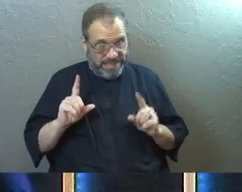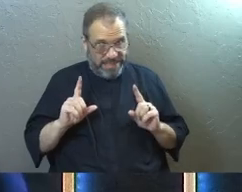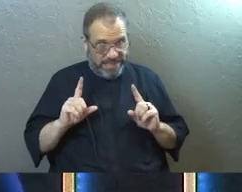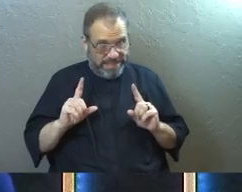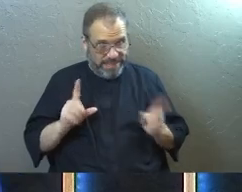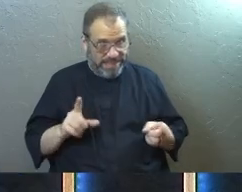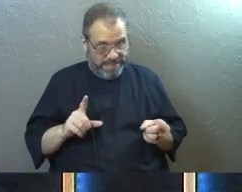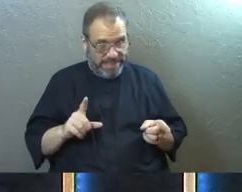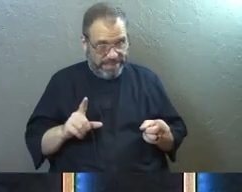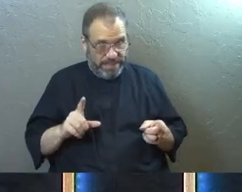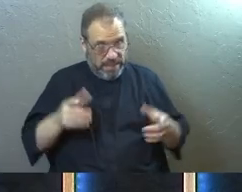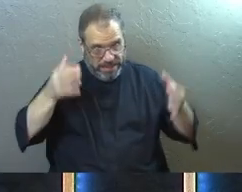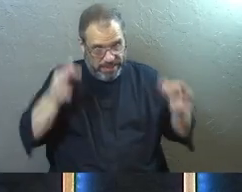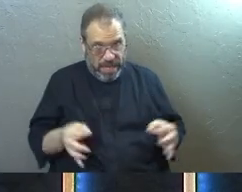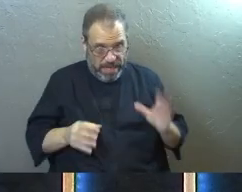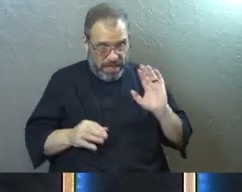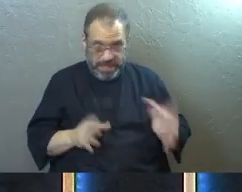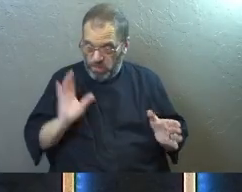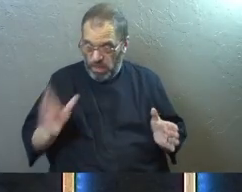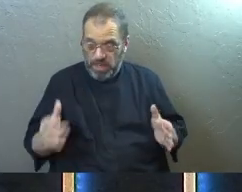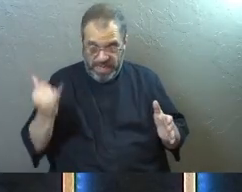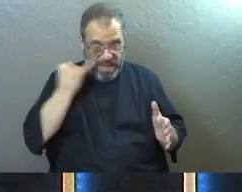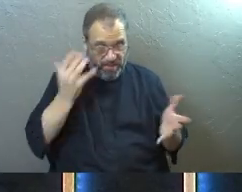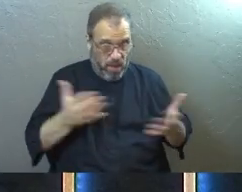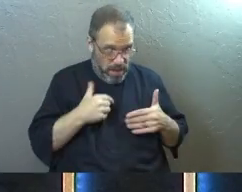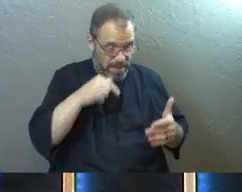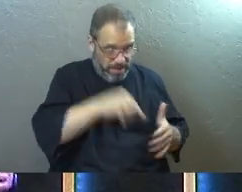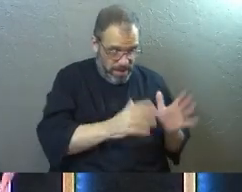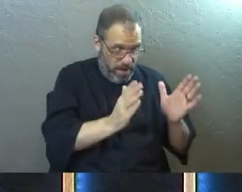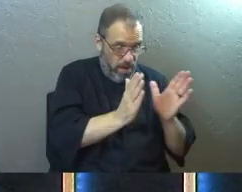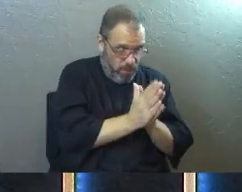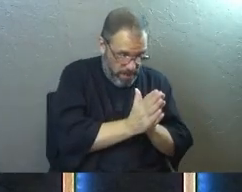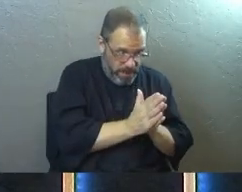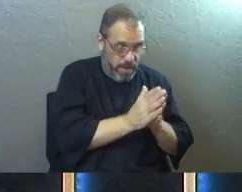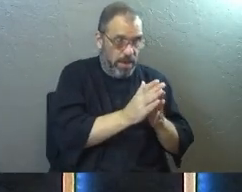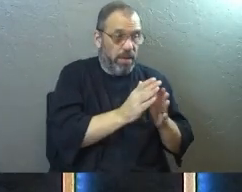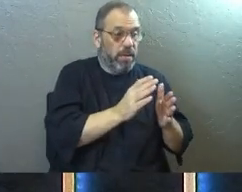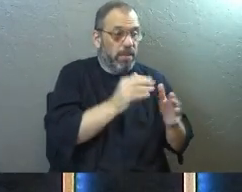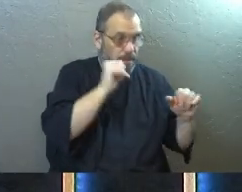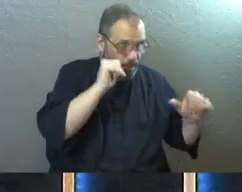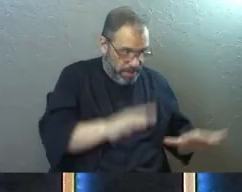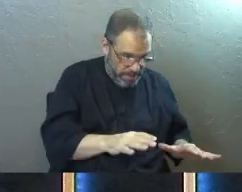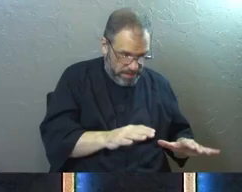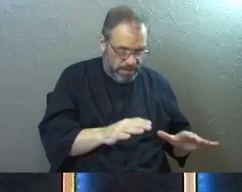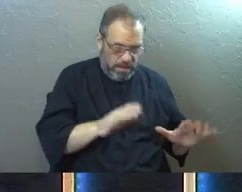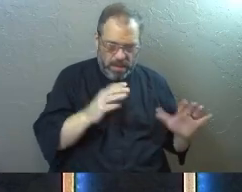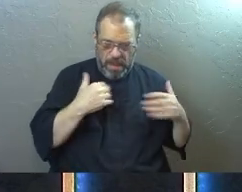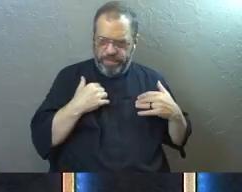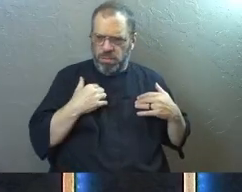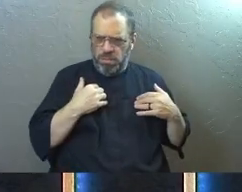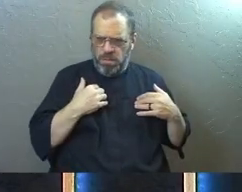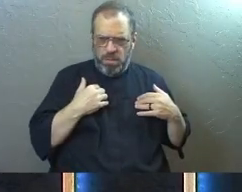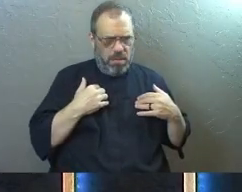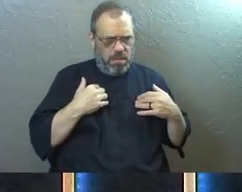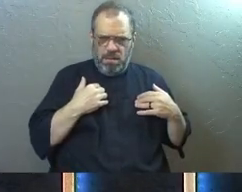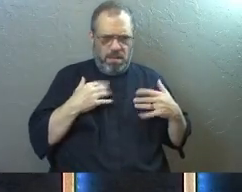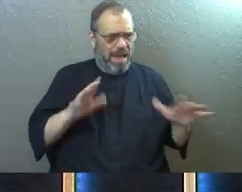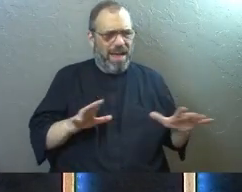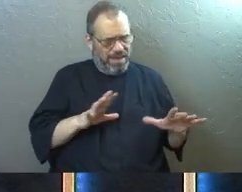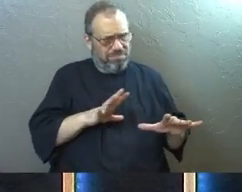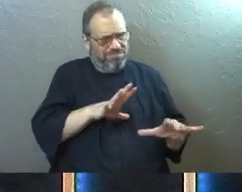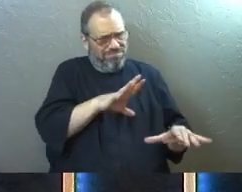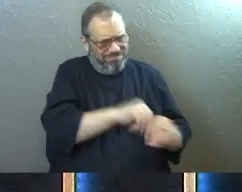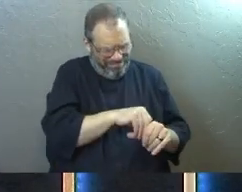about it. And so I need to choose. I need to recognize if I want this prayer, if I want these blessings, I need to realize, man, I've got to step